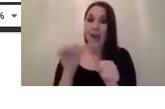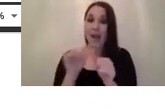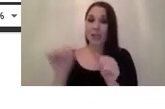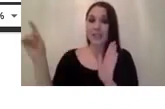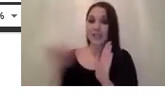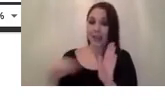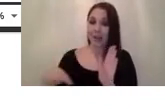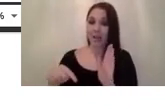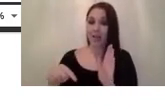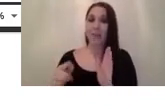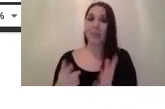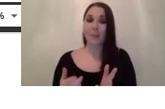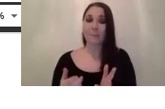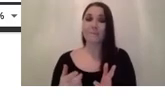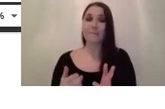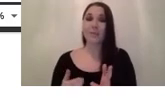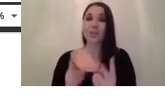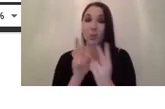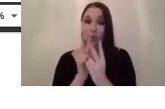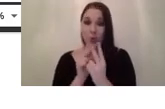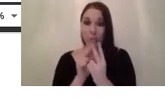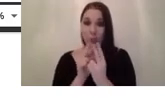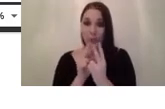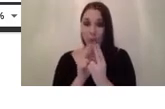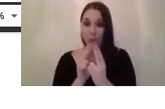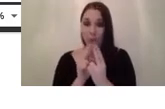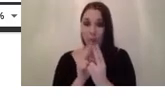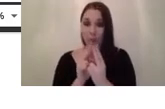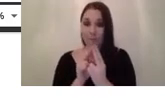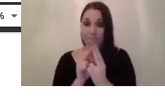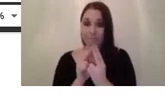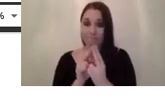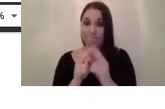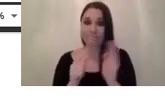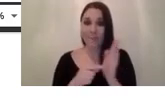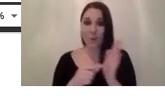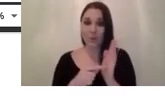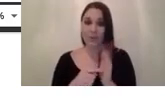noise ratio there there are there are two factors that are actually entangled in some sense